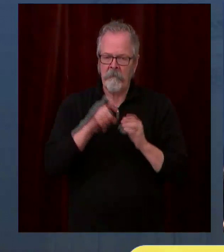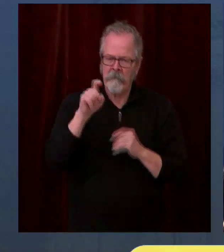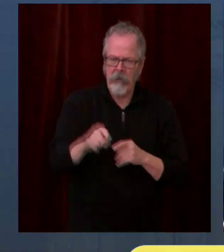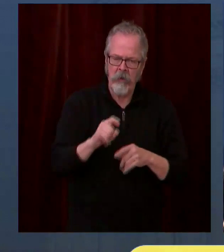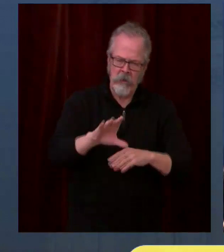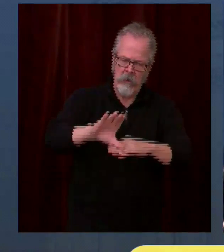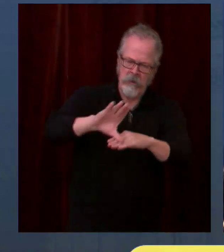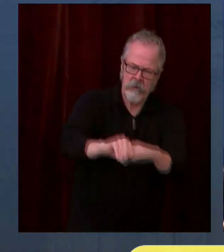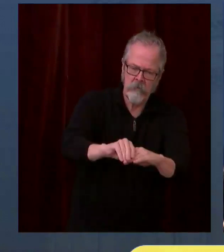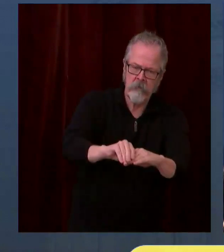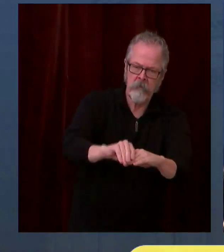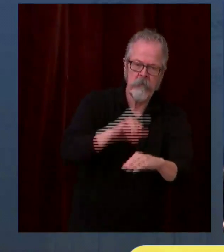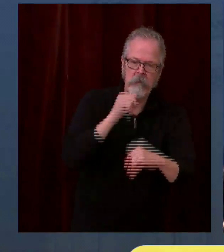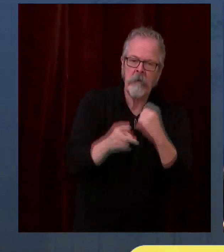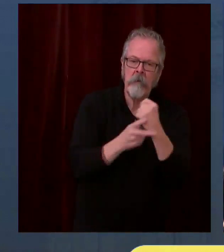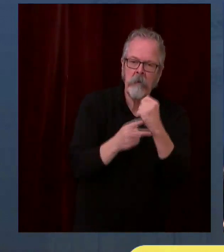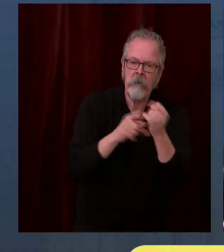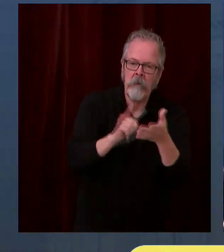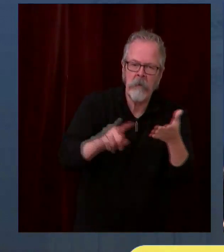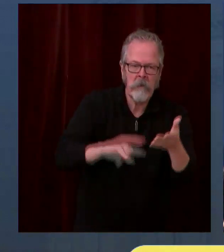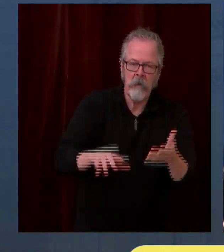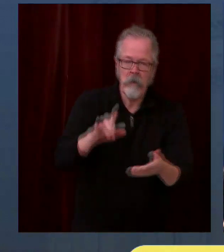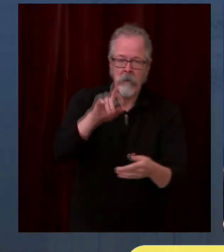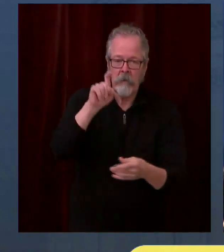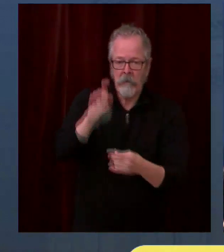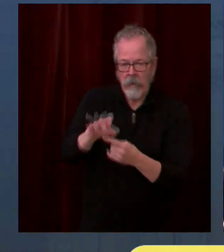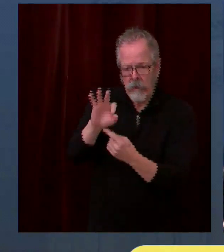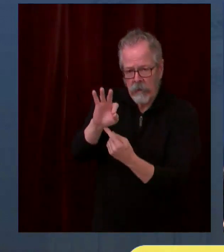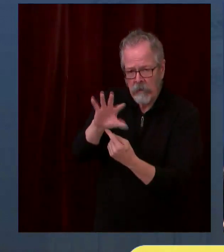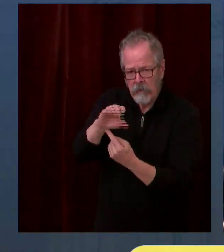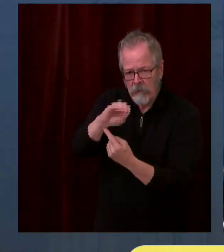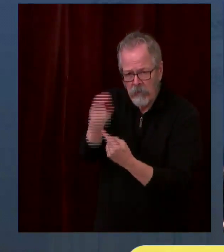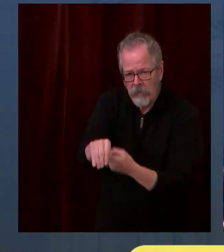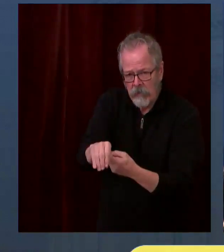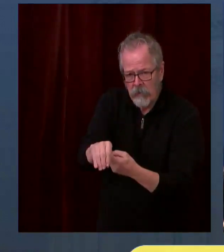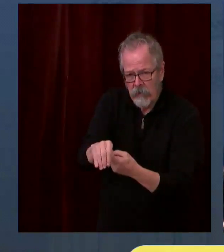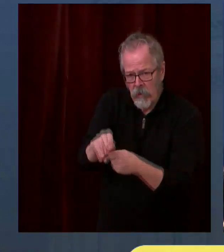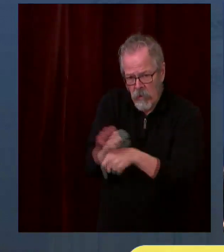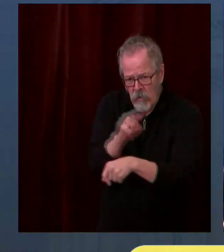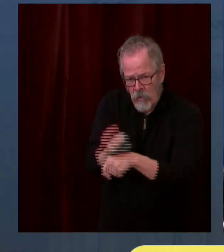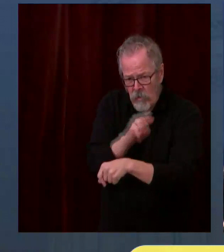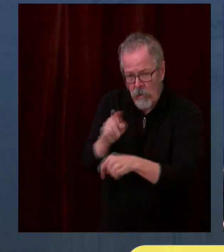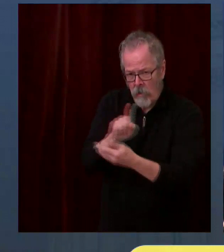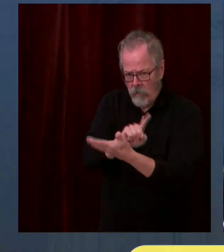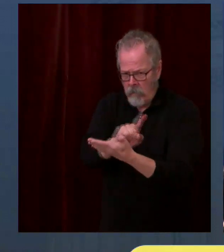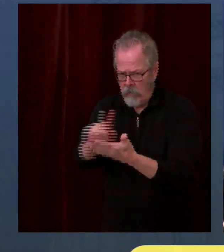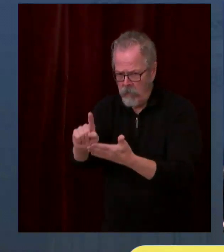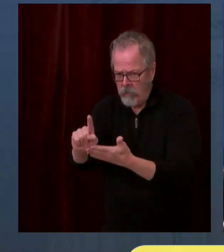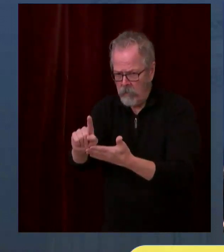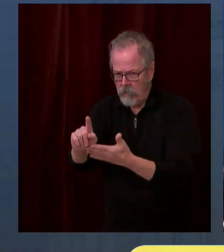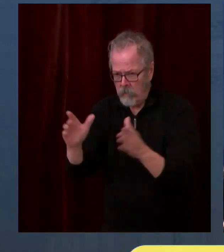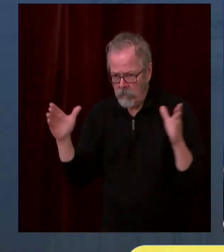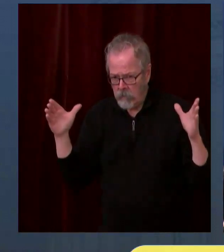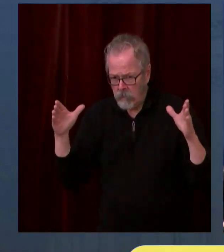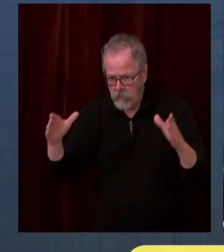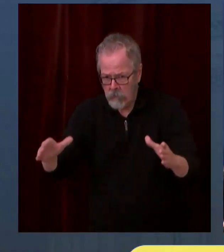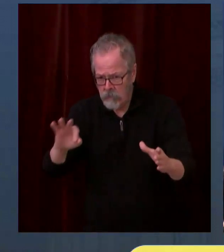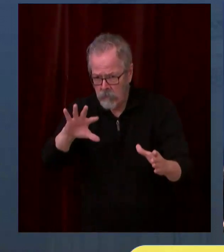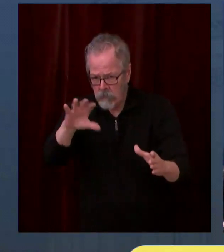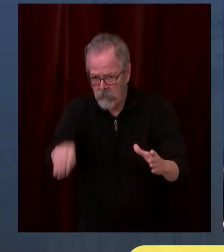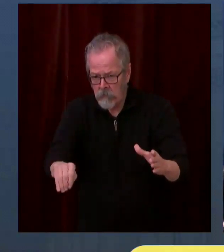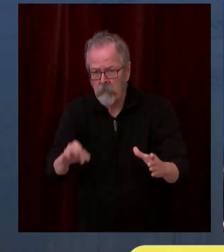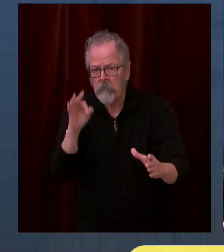that data must be submitted to the state within 24 hours. And by tomorrow, all vaccine providers in the state are